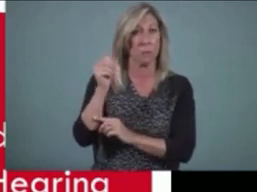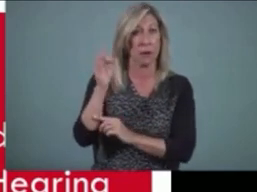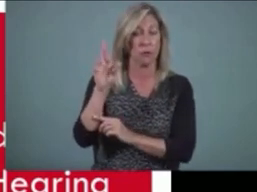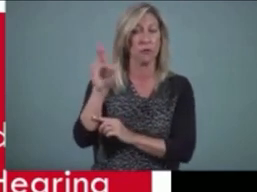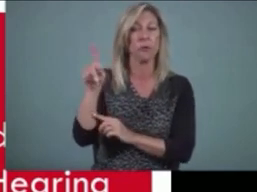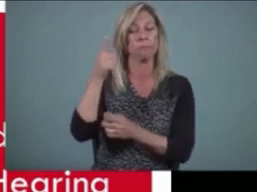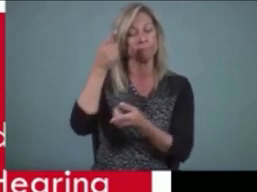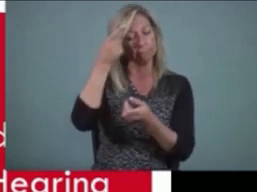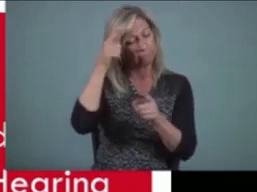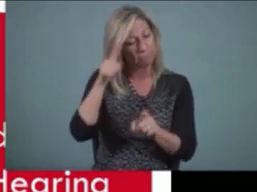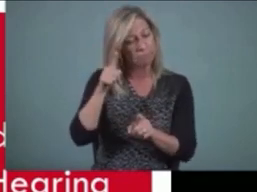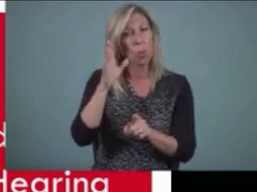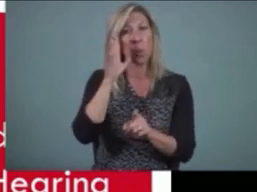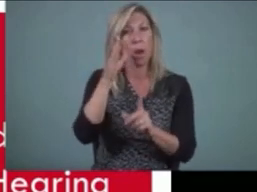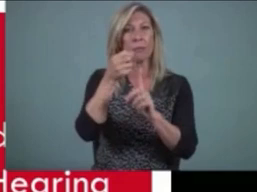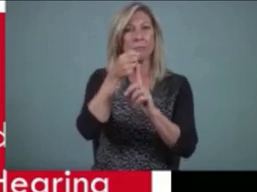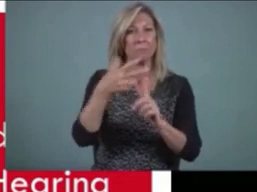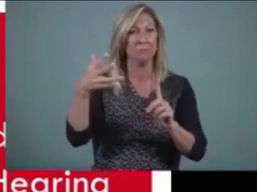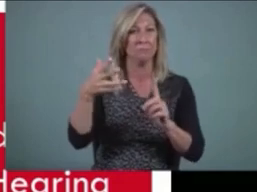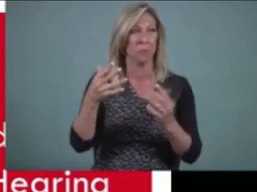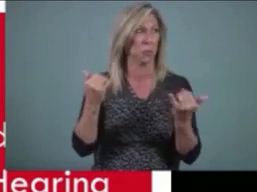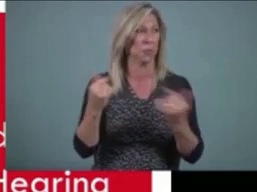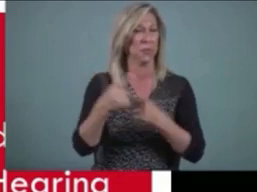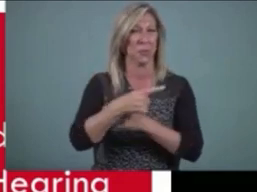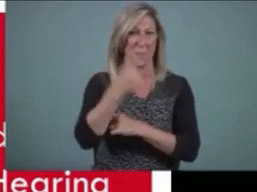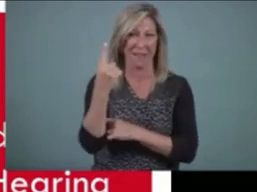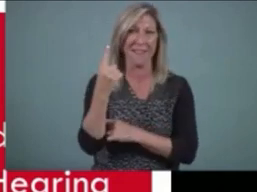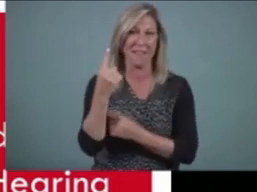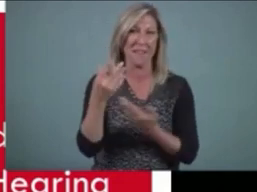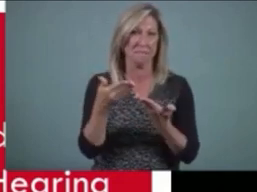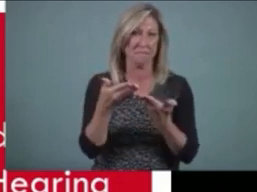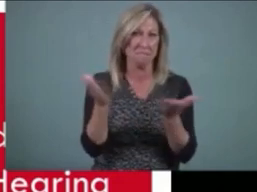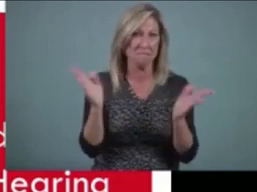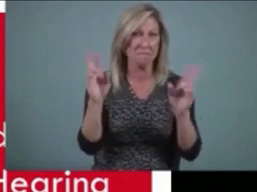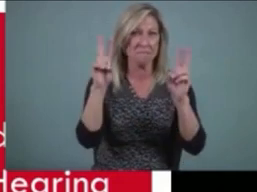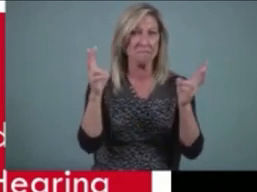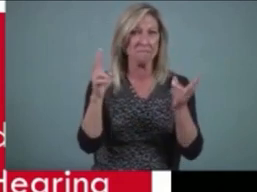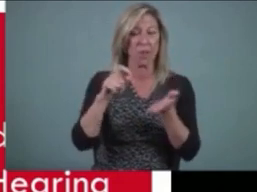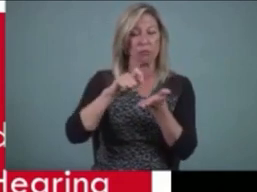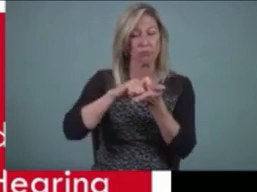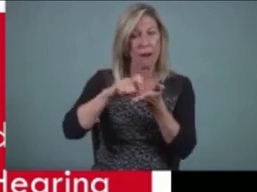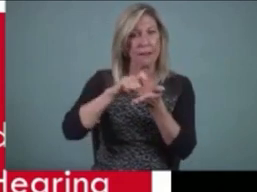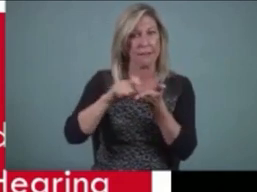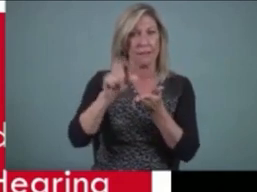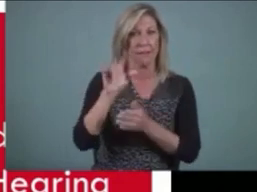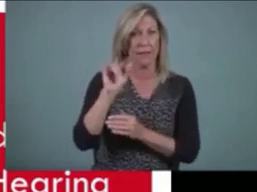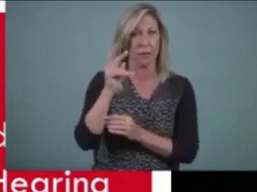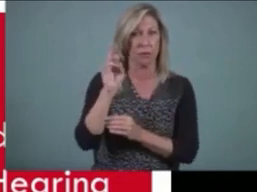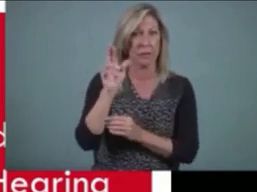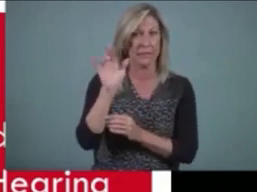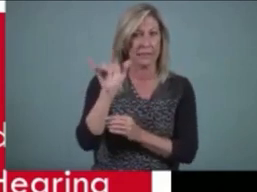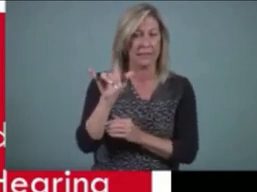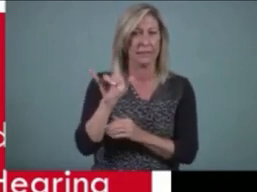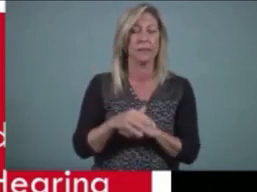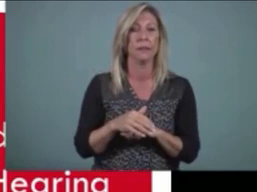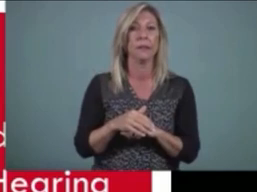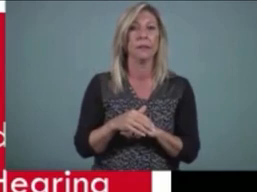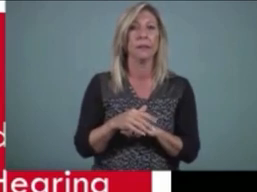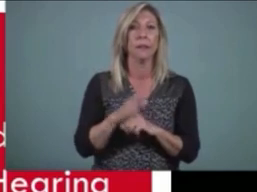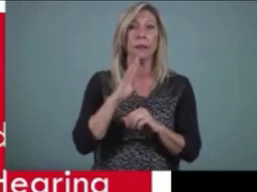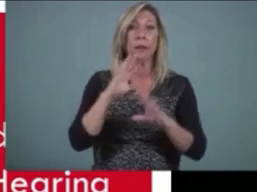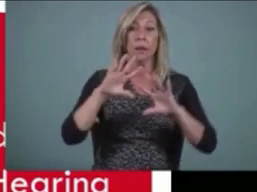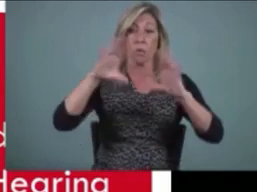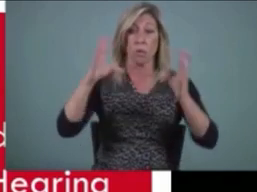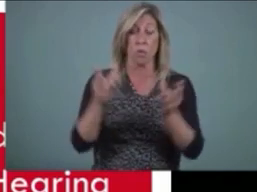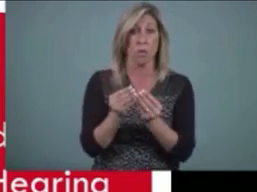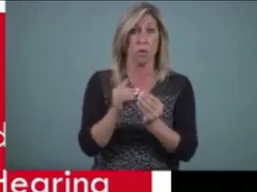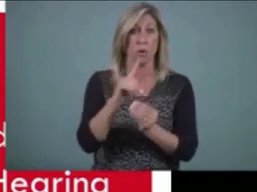writing literacy. It will go for an hour and 15 minutes and we will have